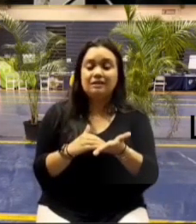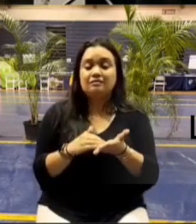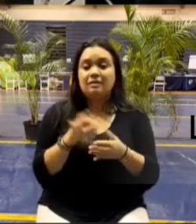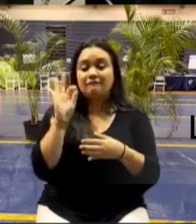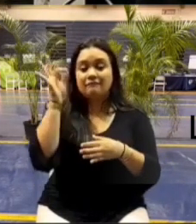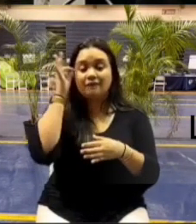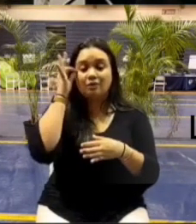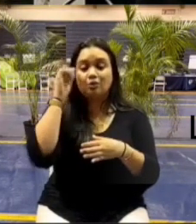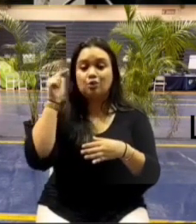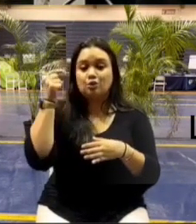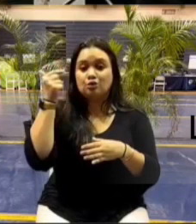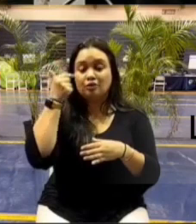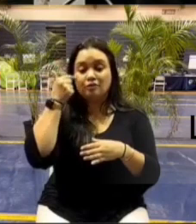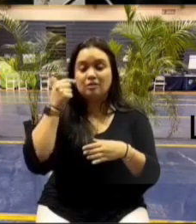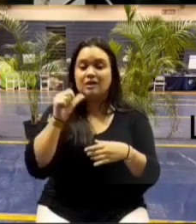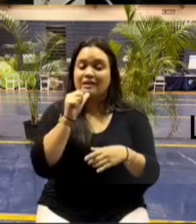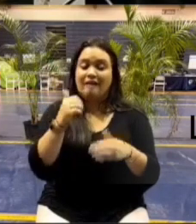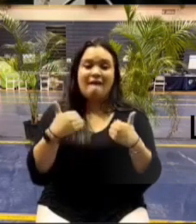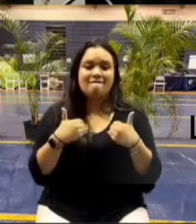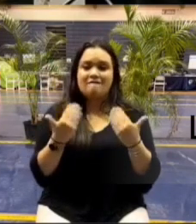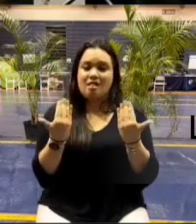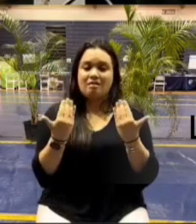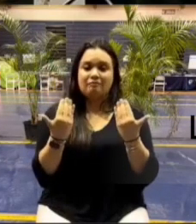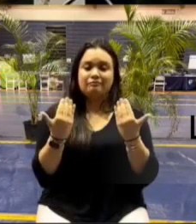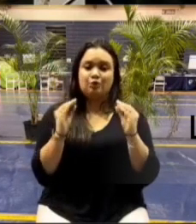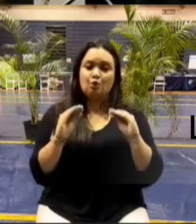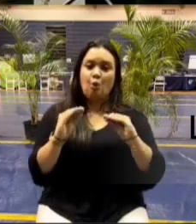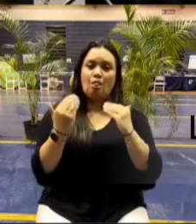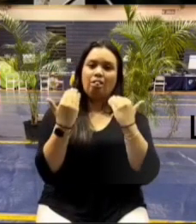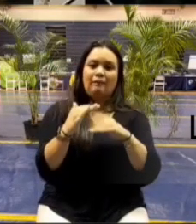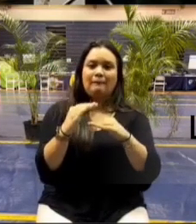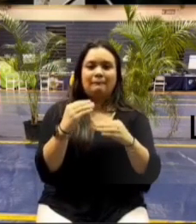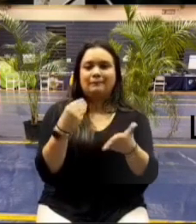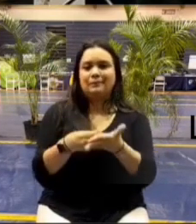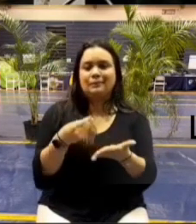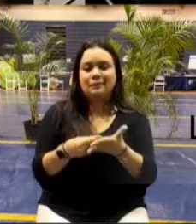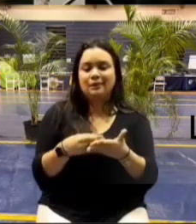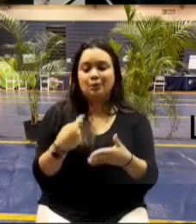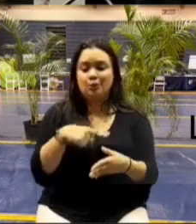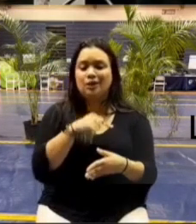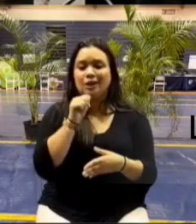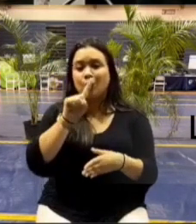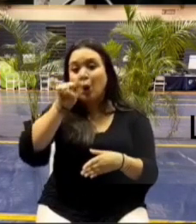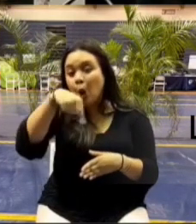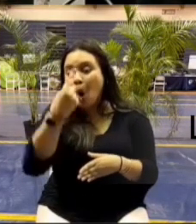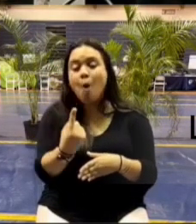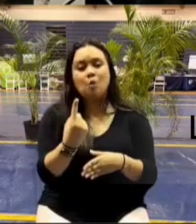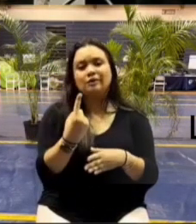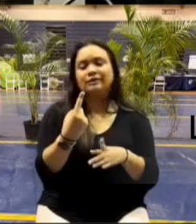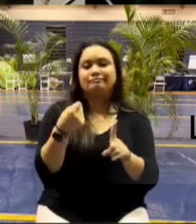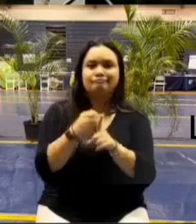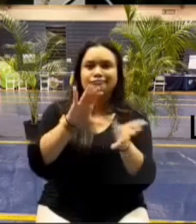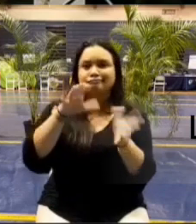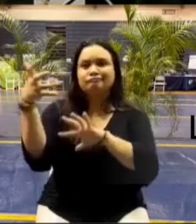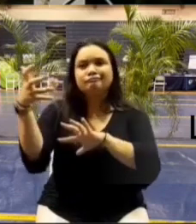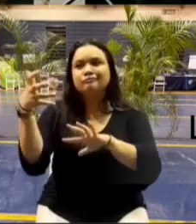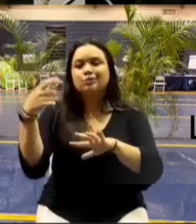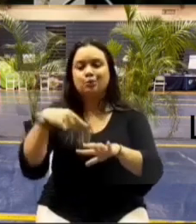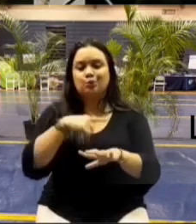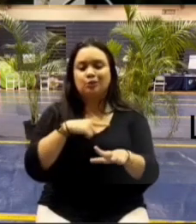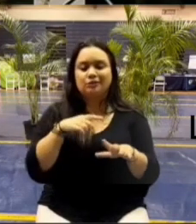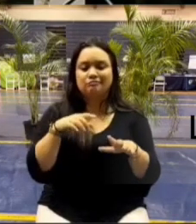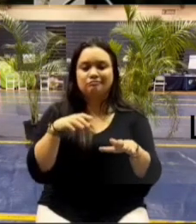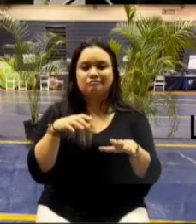federal government does not have unlimited money and we're not the only disaster that they're dealing with um there have been several